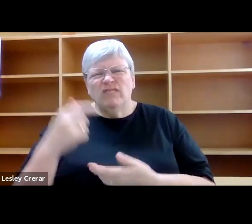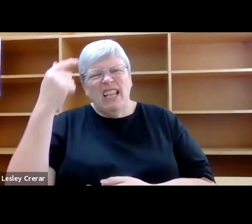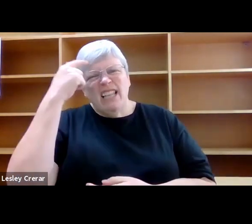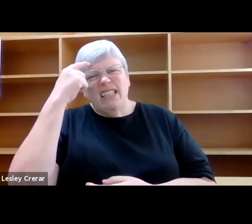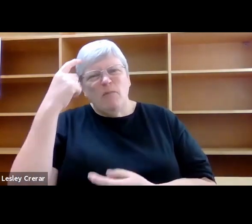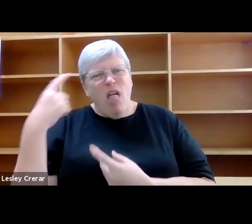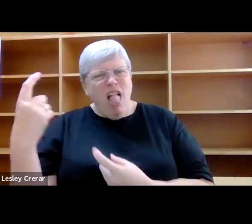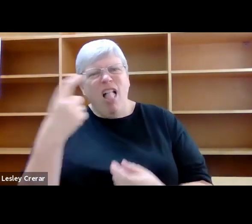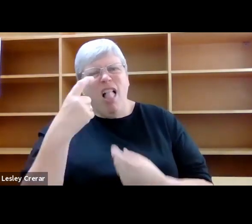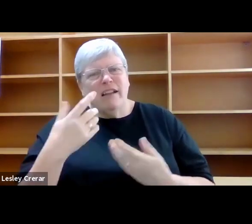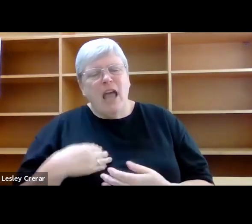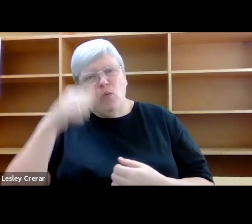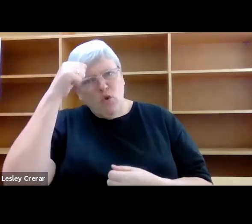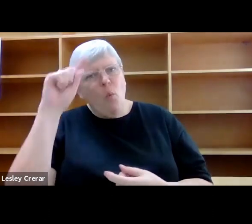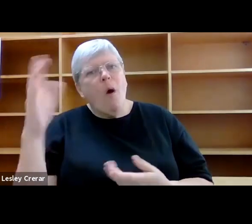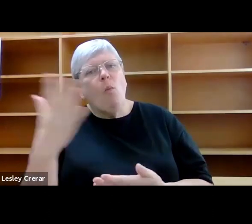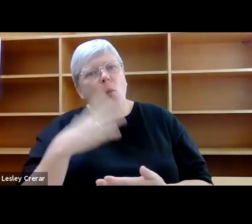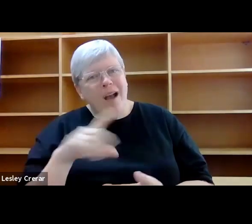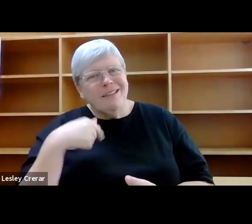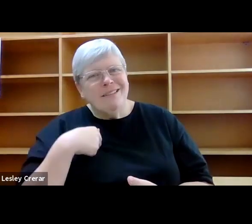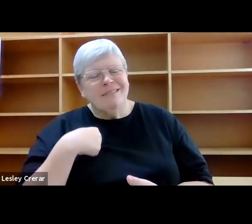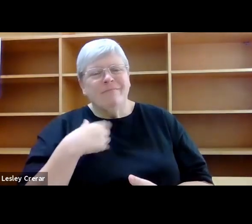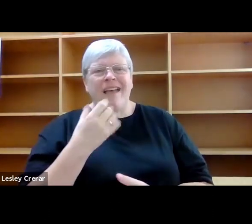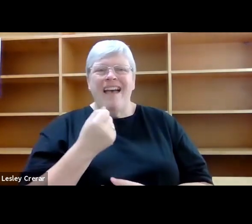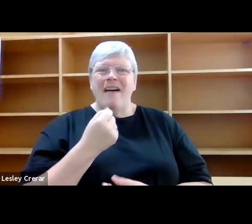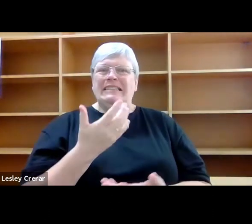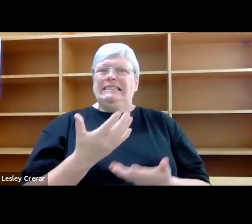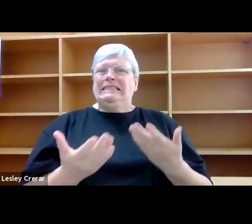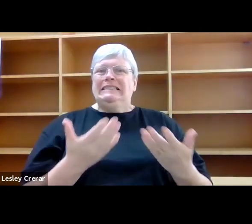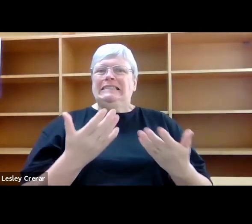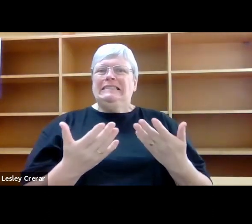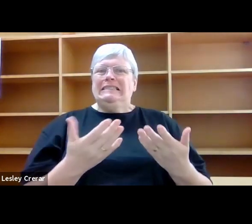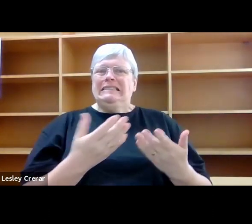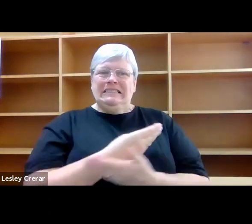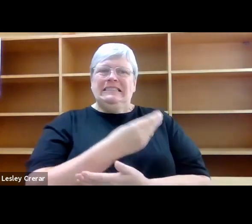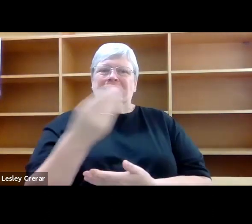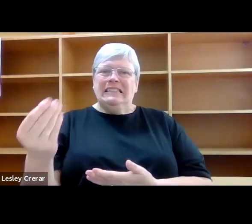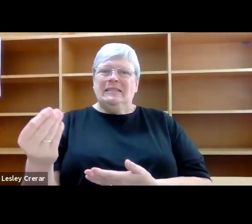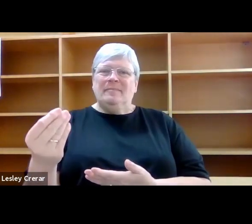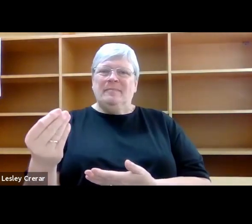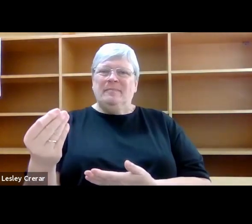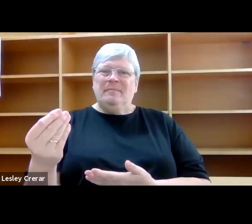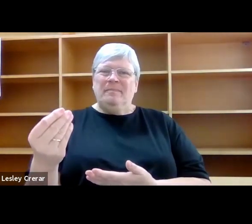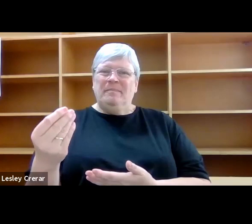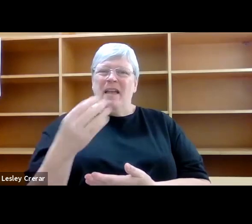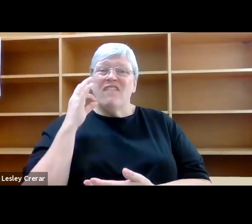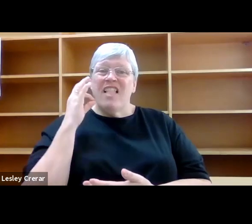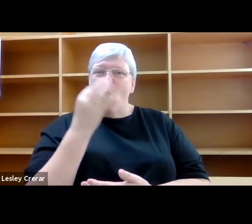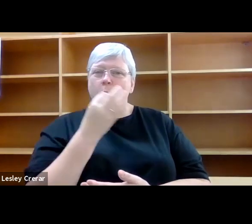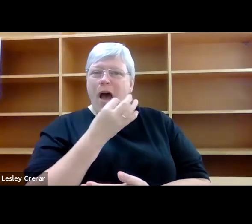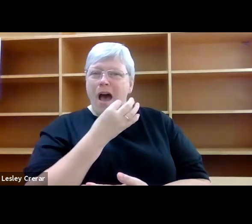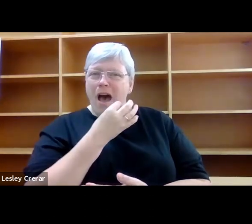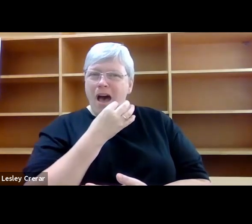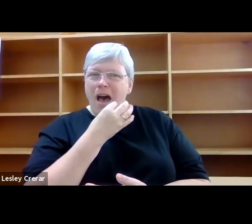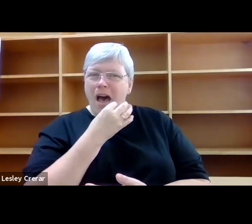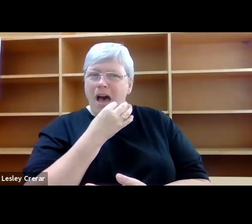want. But I do have tendencies. Keep your eye out for tansy, therein flower. I